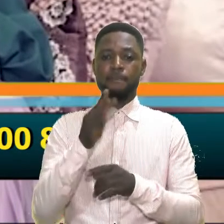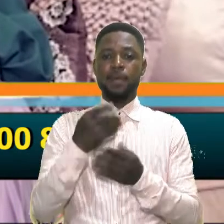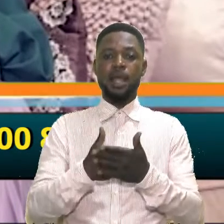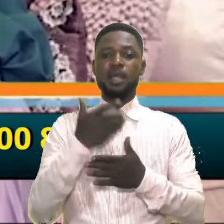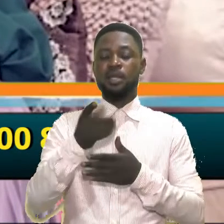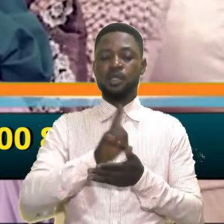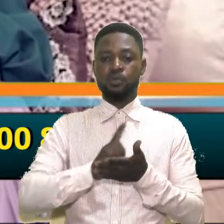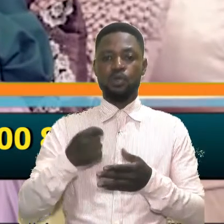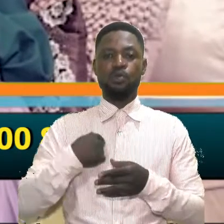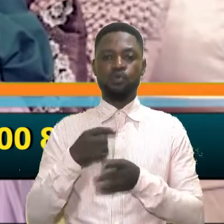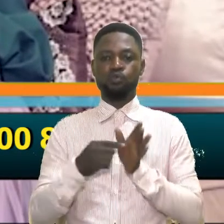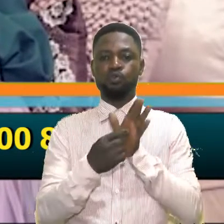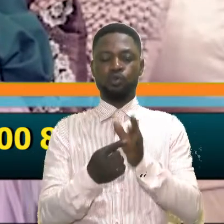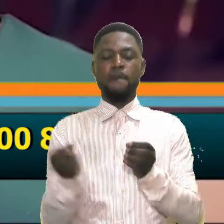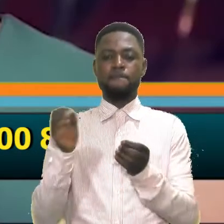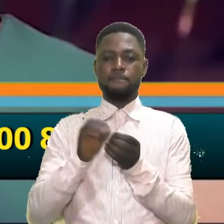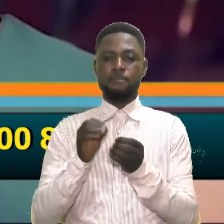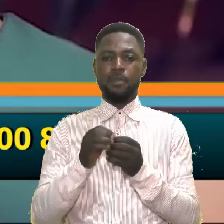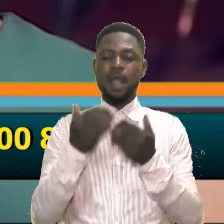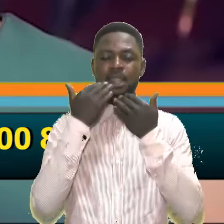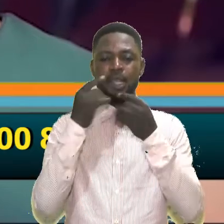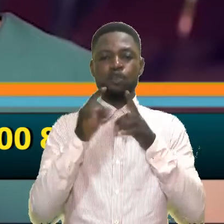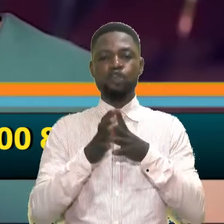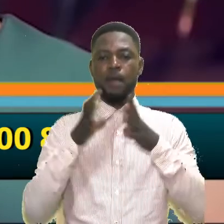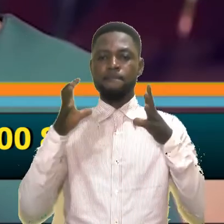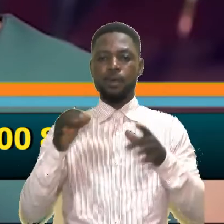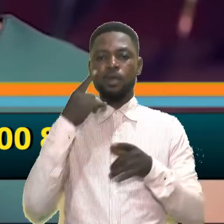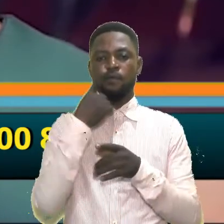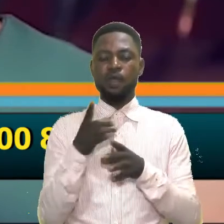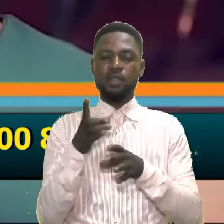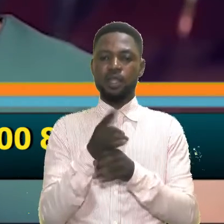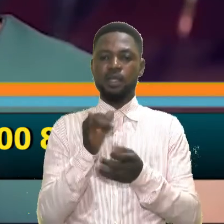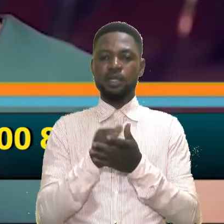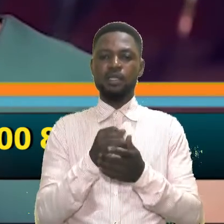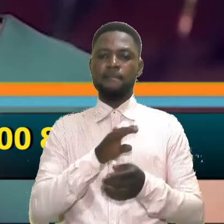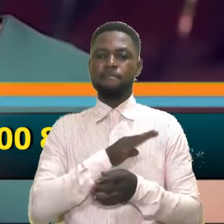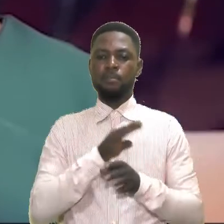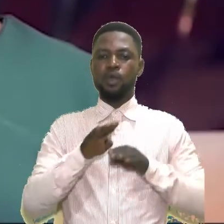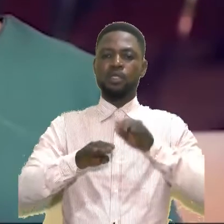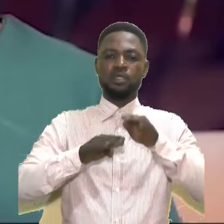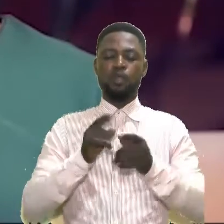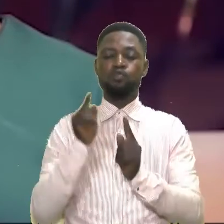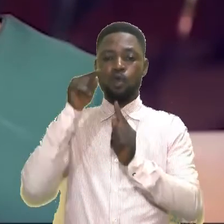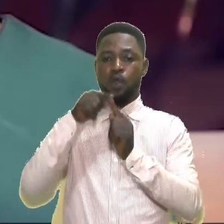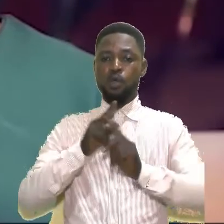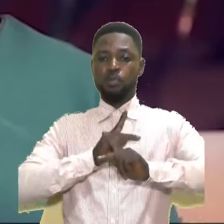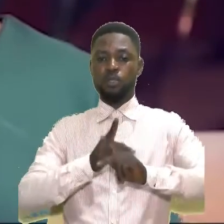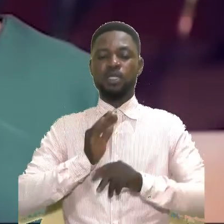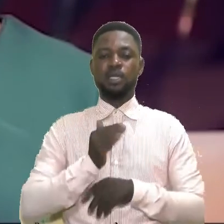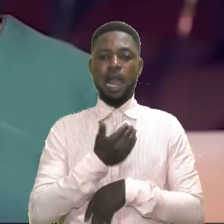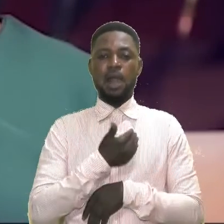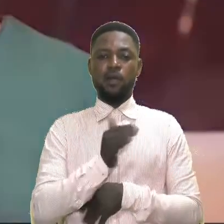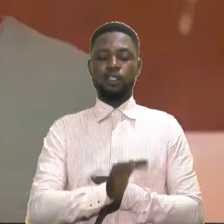next week, add three more actions. Thank you so much for taking an active step towards protecting